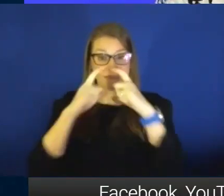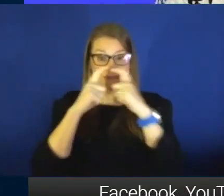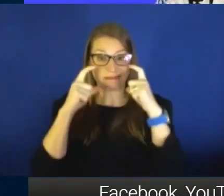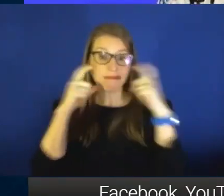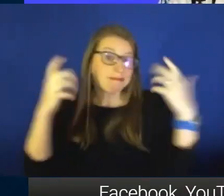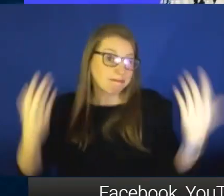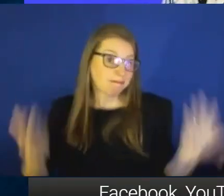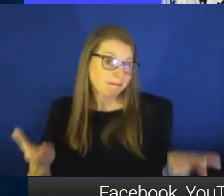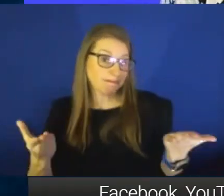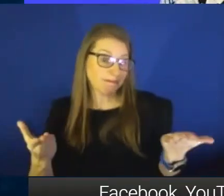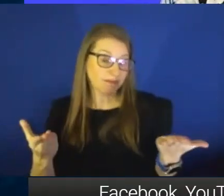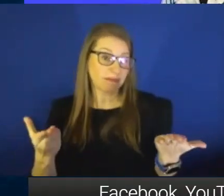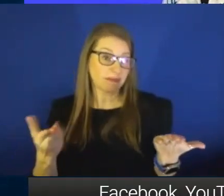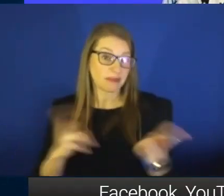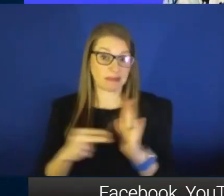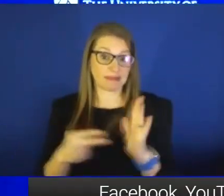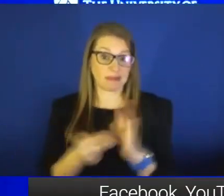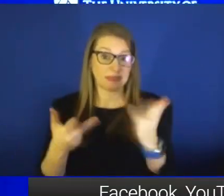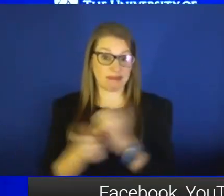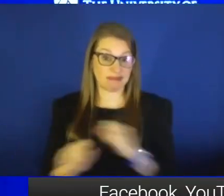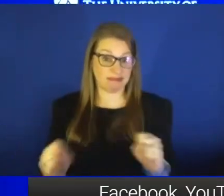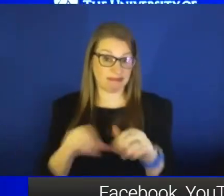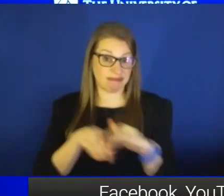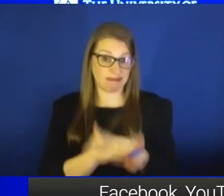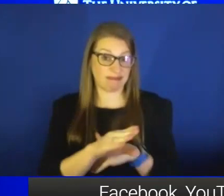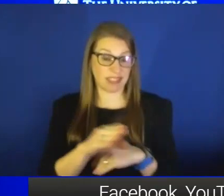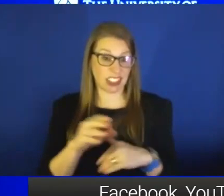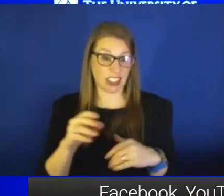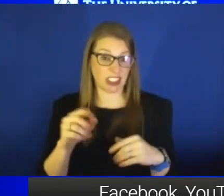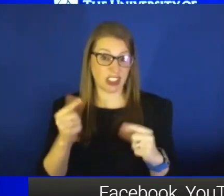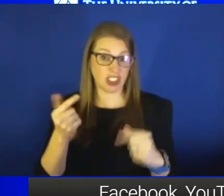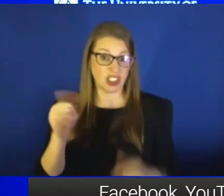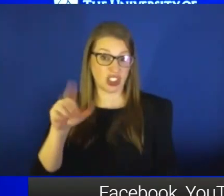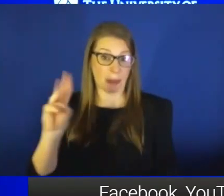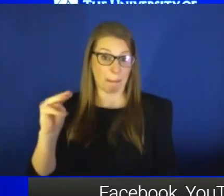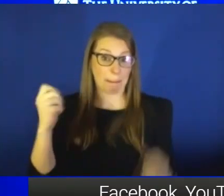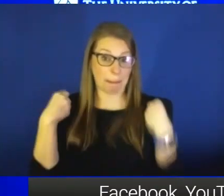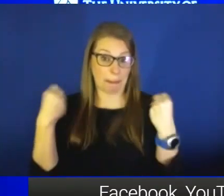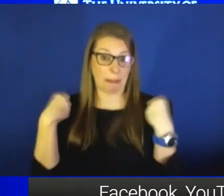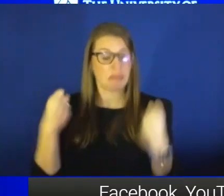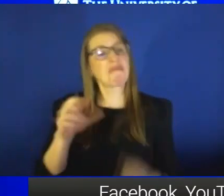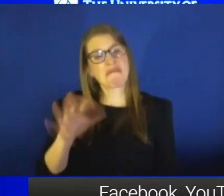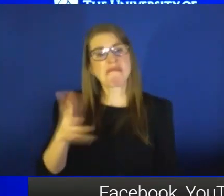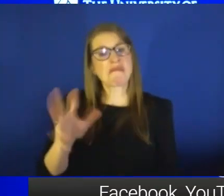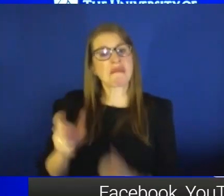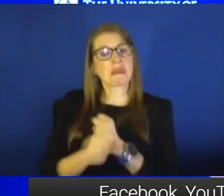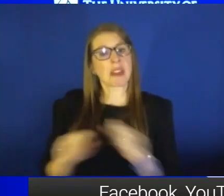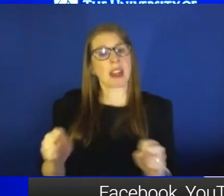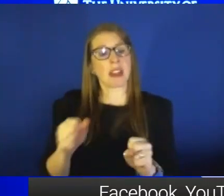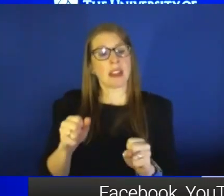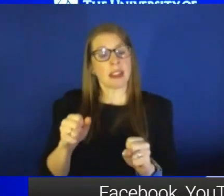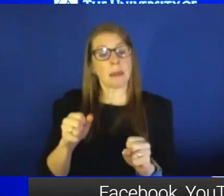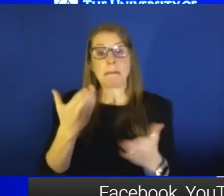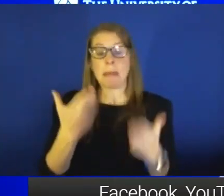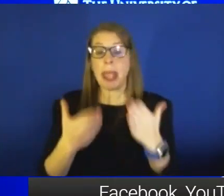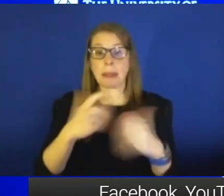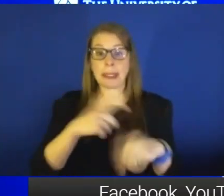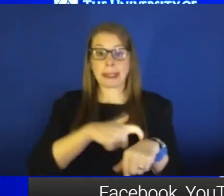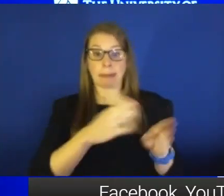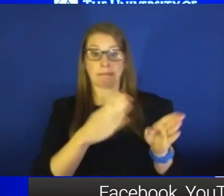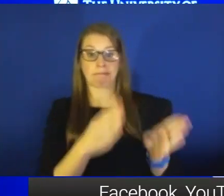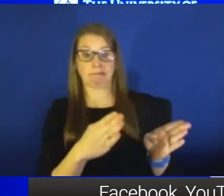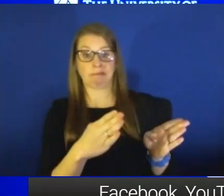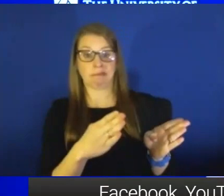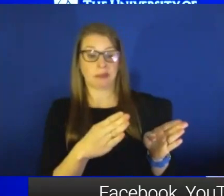us. Yeah. You know, I think that can be fairly safe. If you can also find times when the gym may not be as busy,